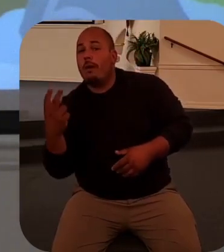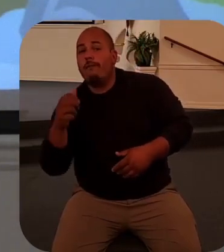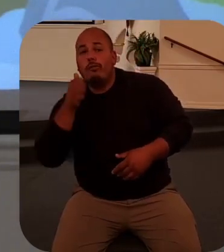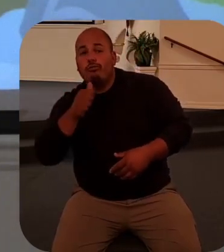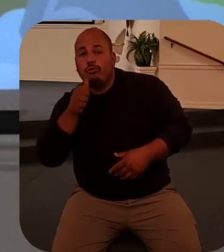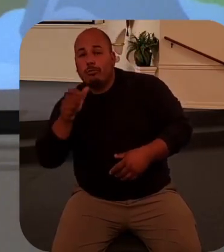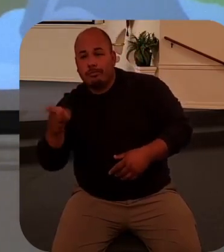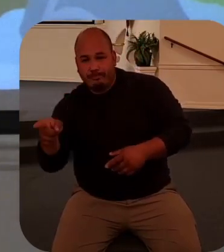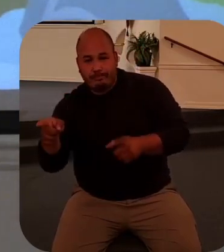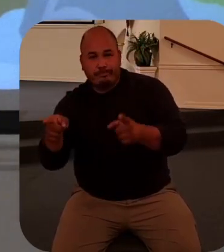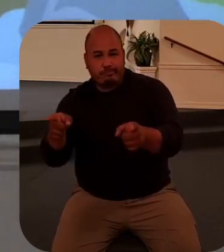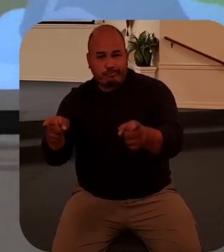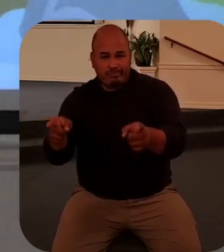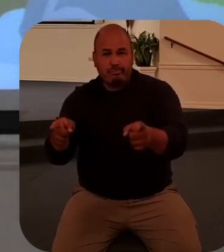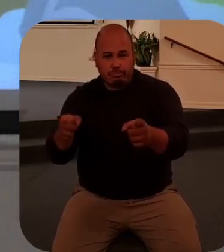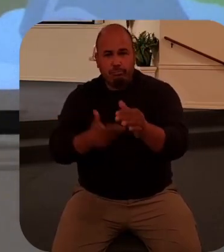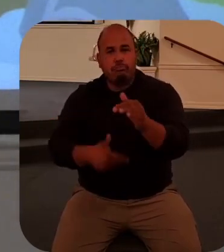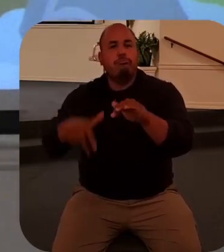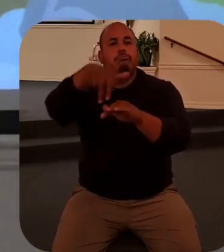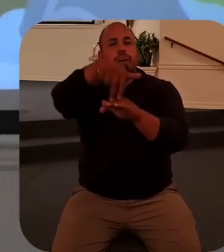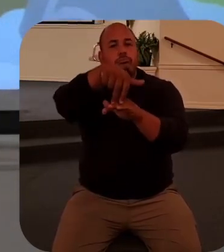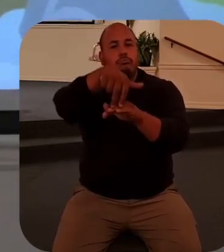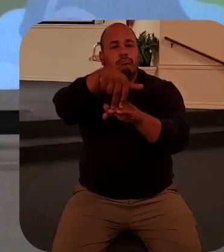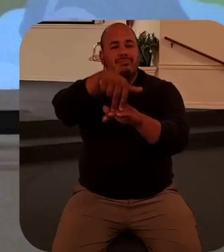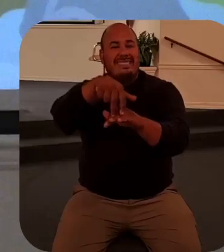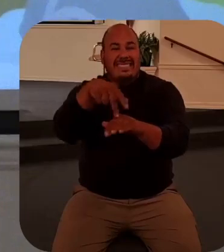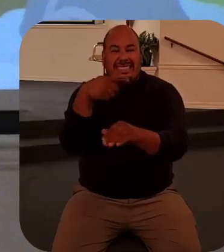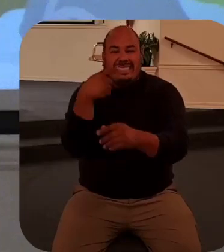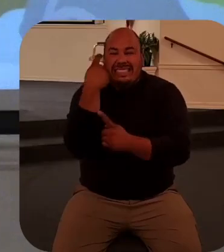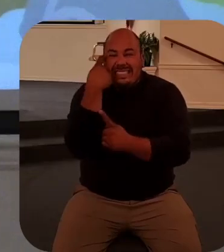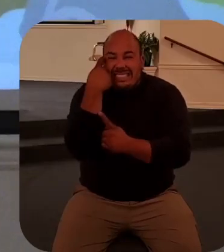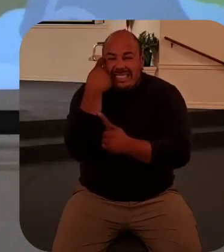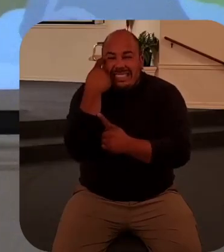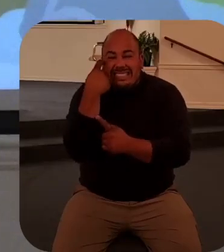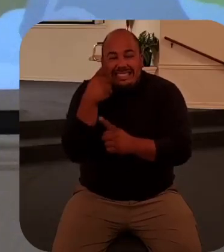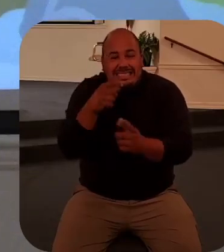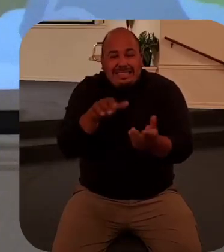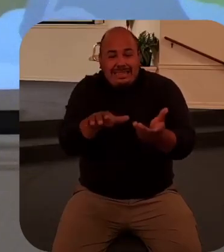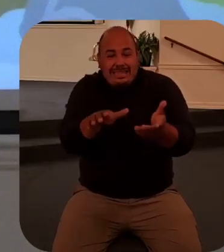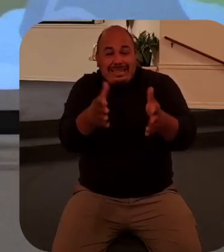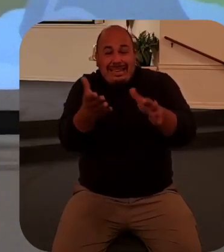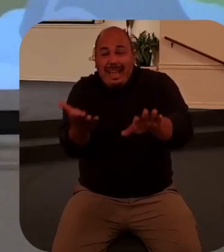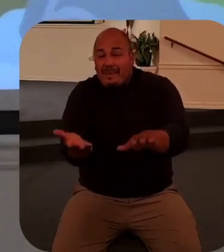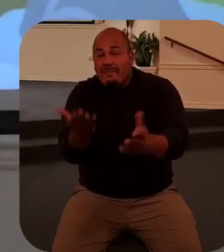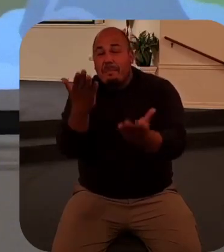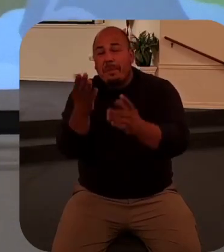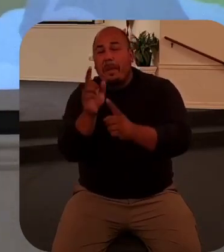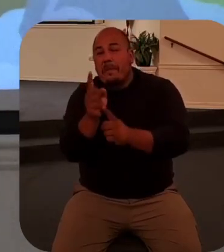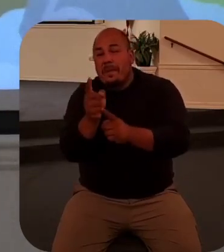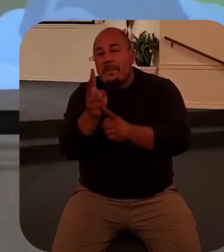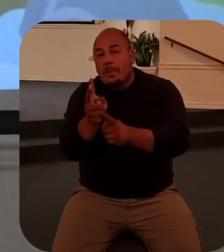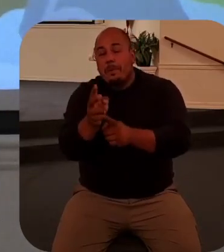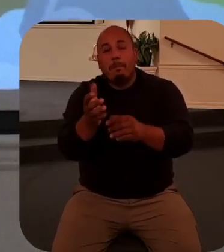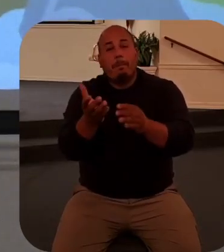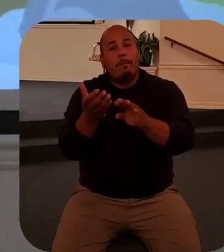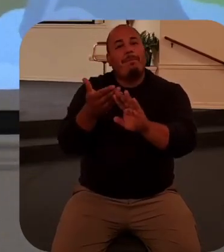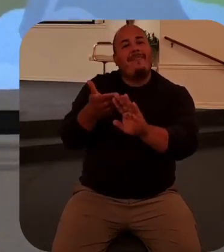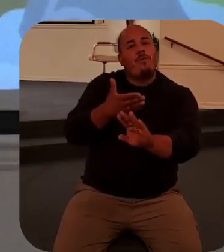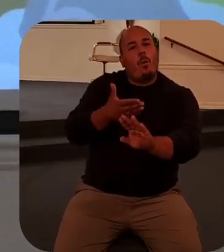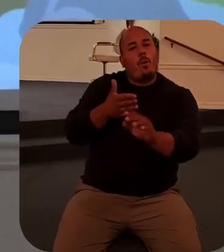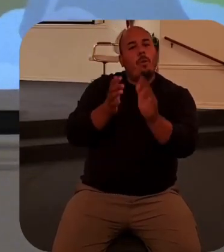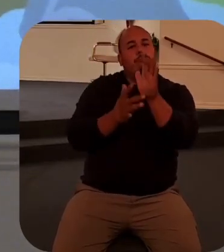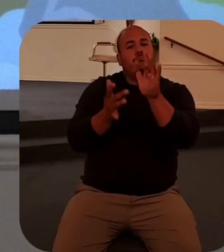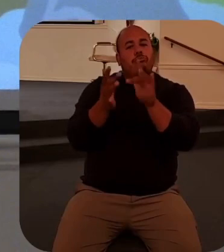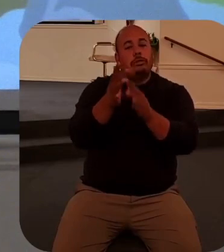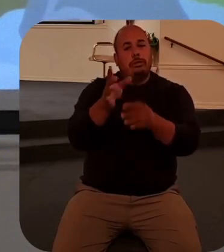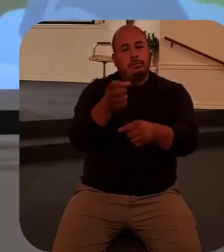but of course in their cases they had just died maybe minutes or hours before Jesus brought them back from the dead